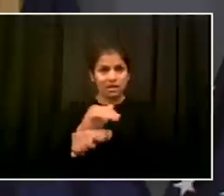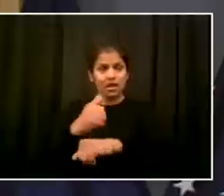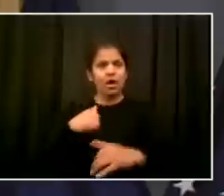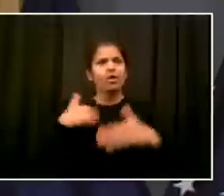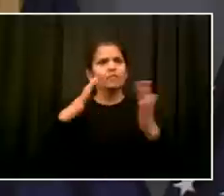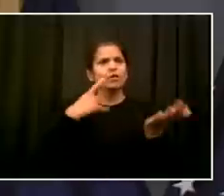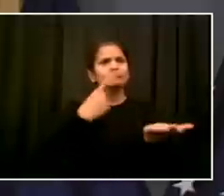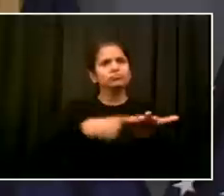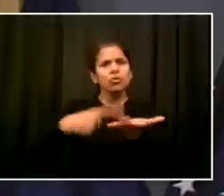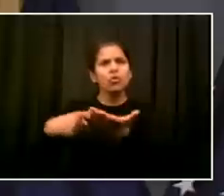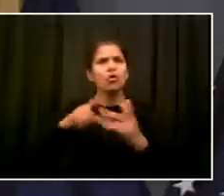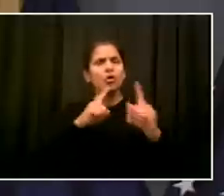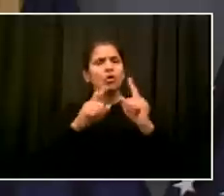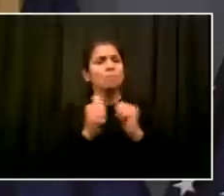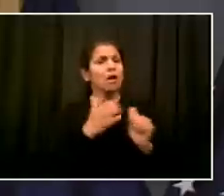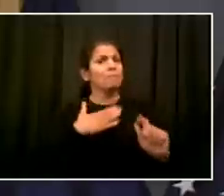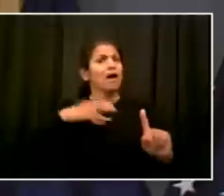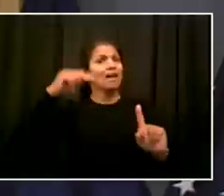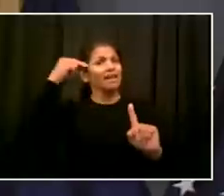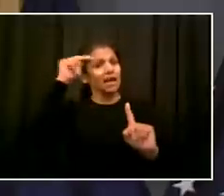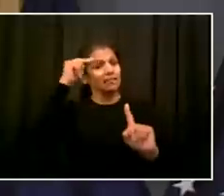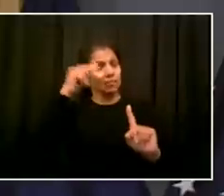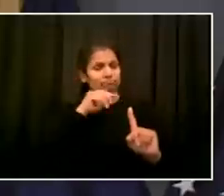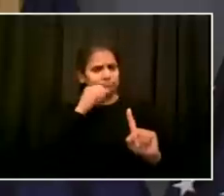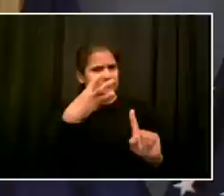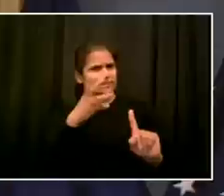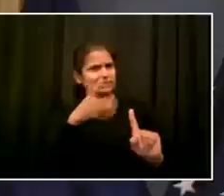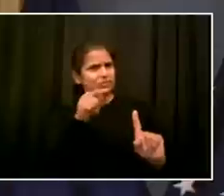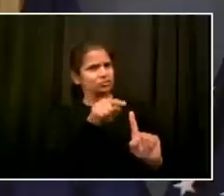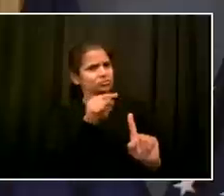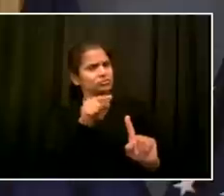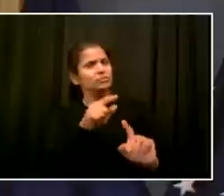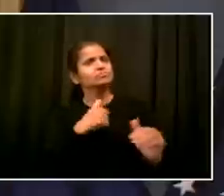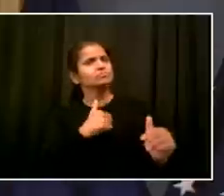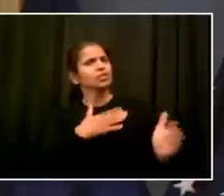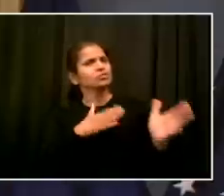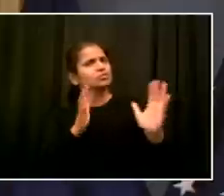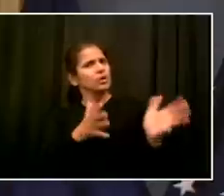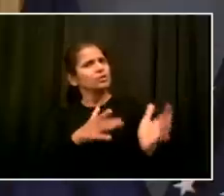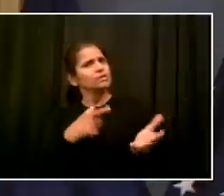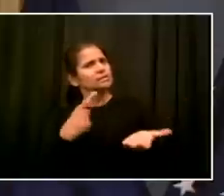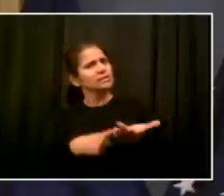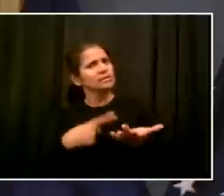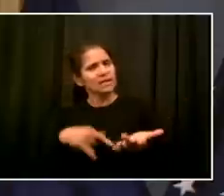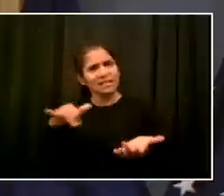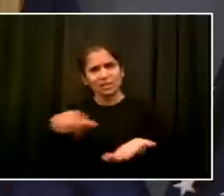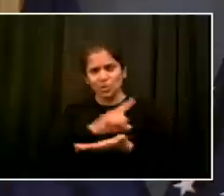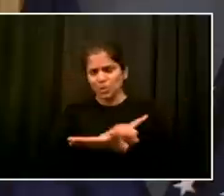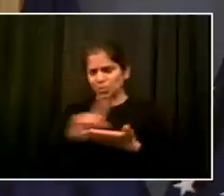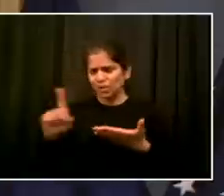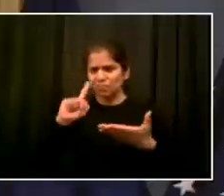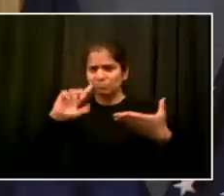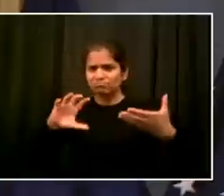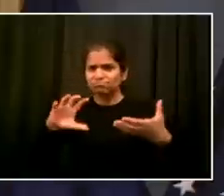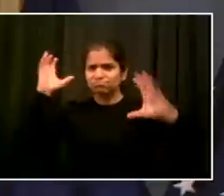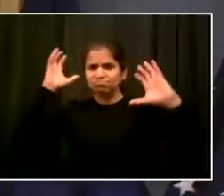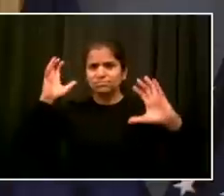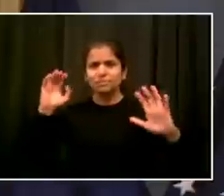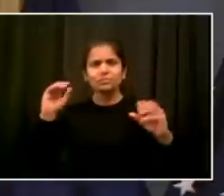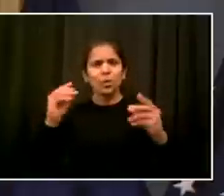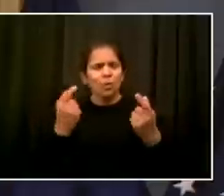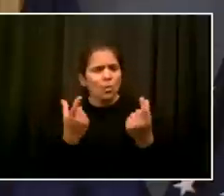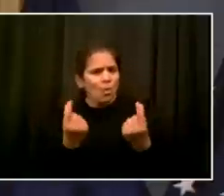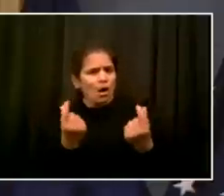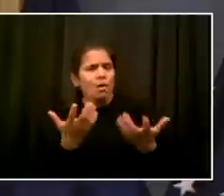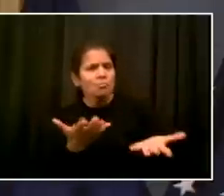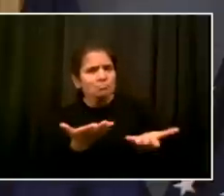the pain of this week. And unfortunately, I found in his voice echoes of my own voice as a